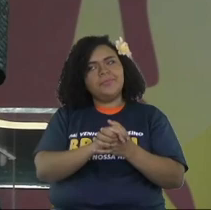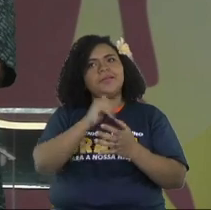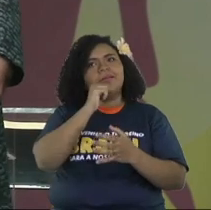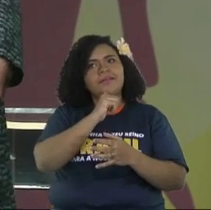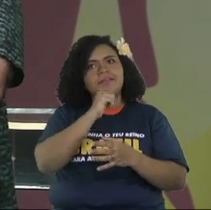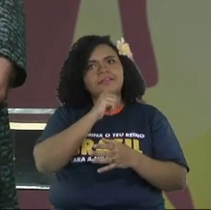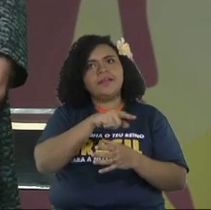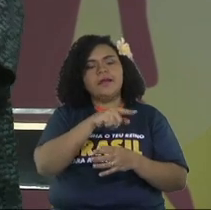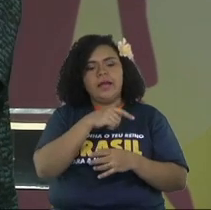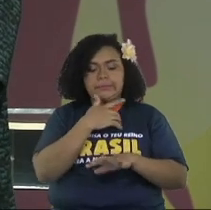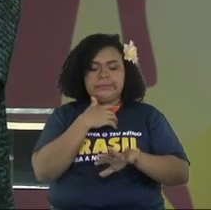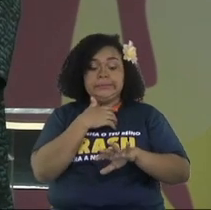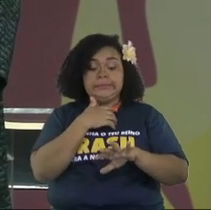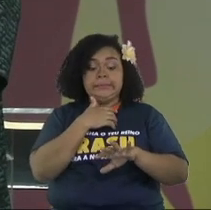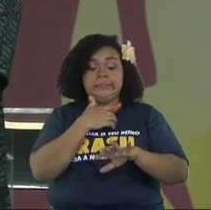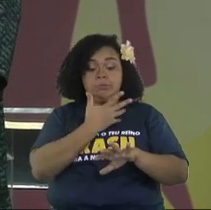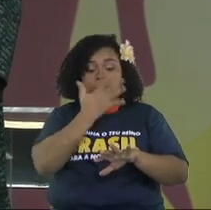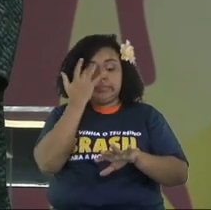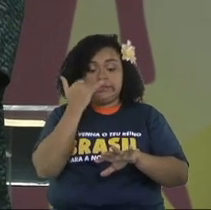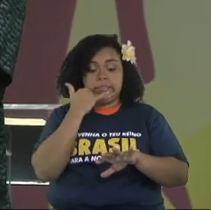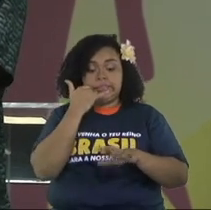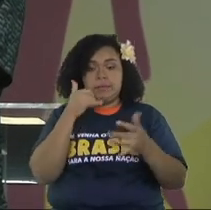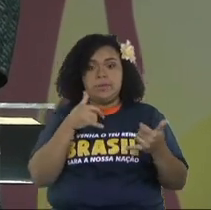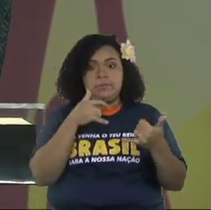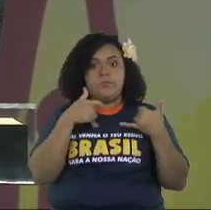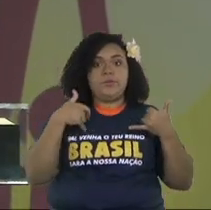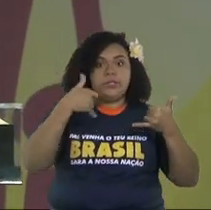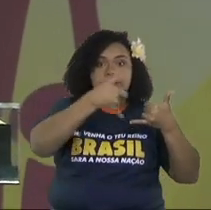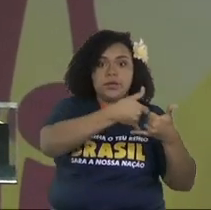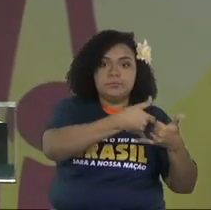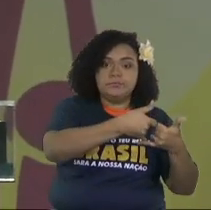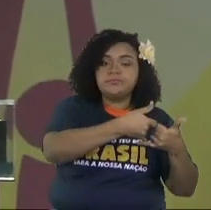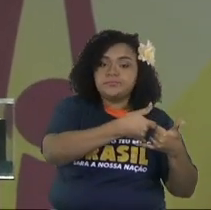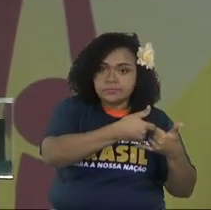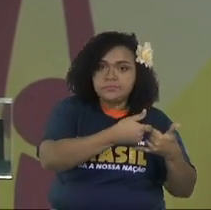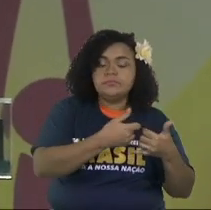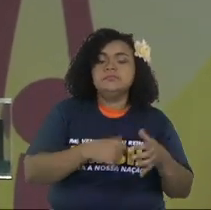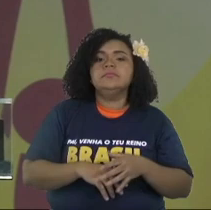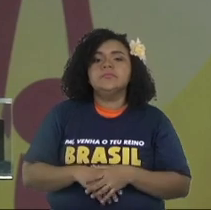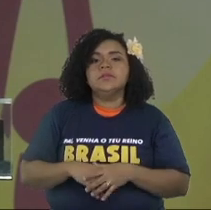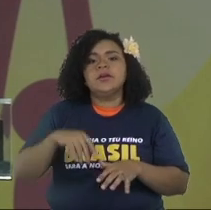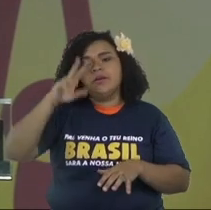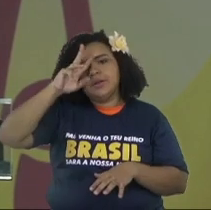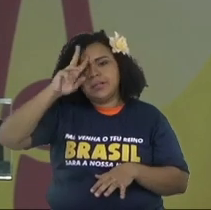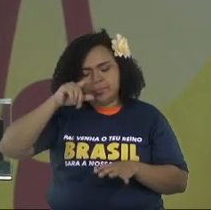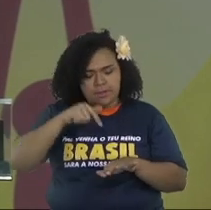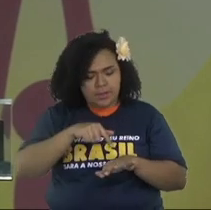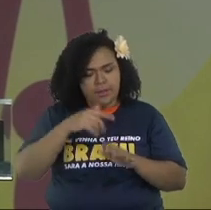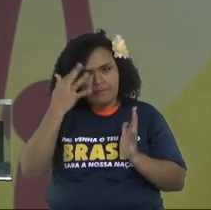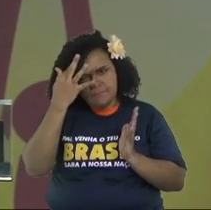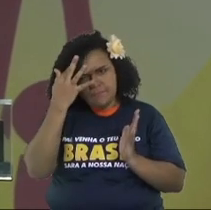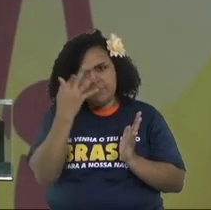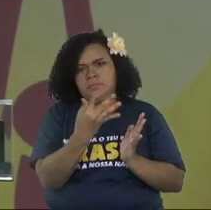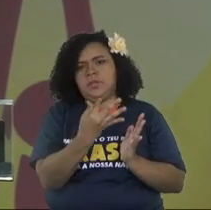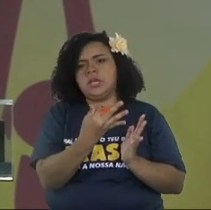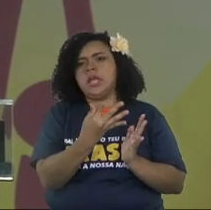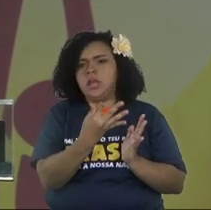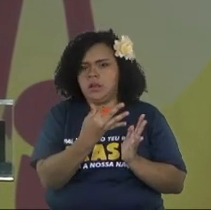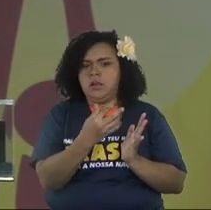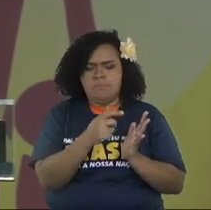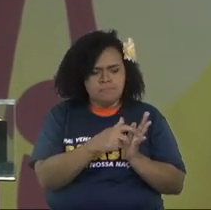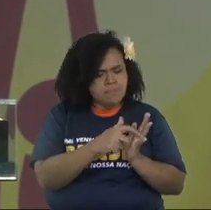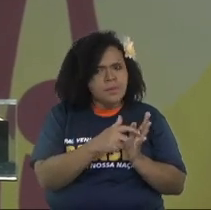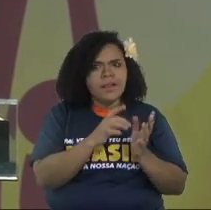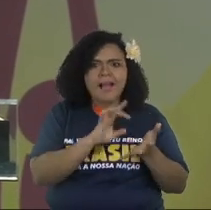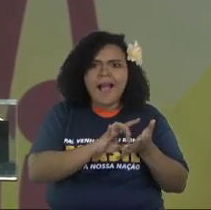that I forgot to call and this helps me to remember the one that